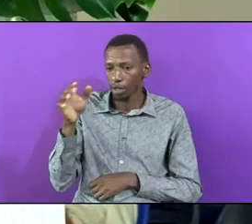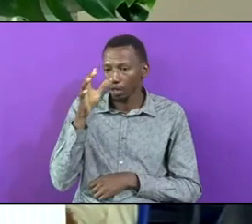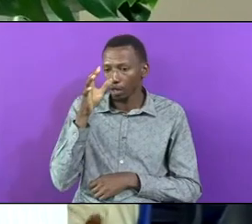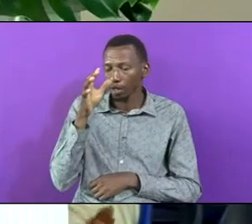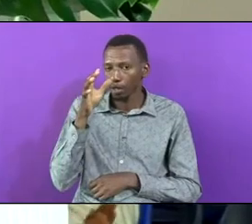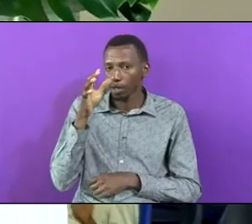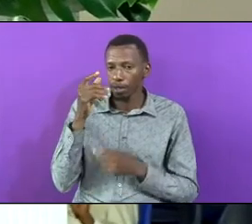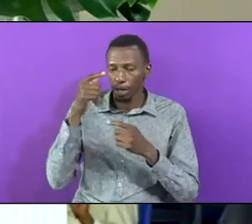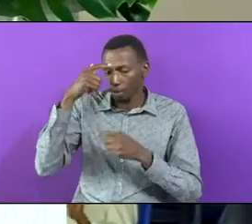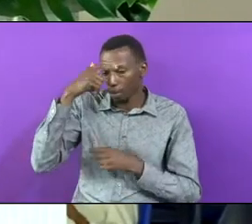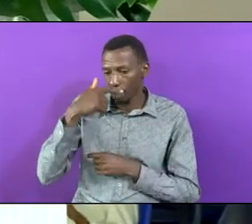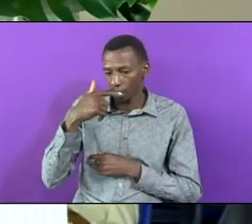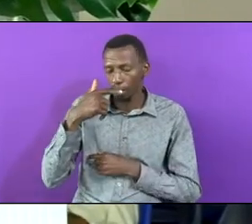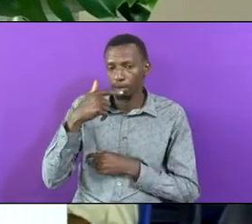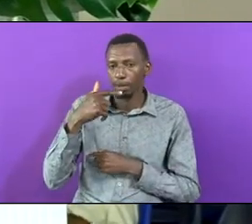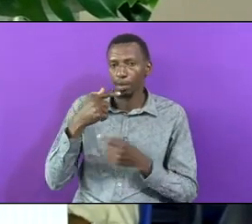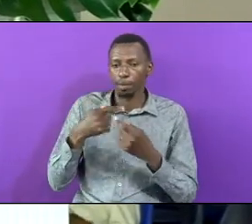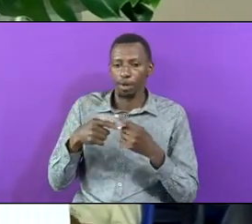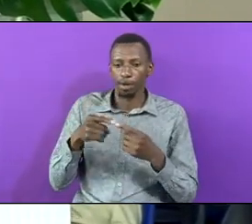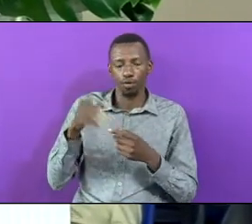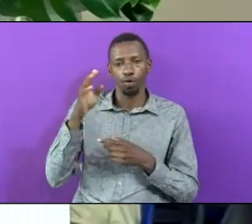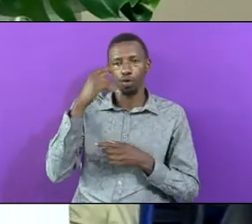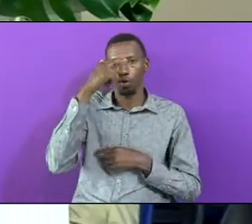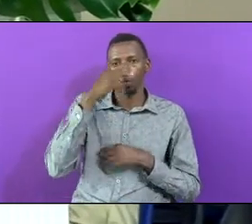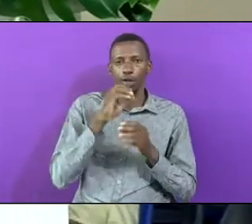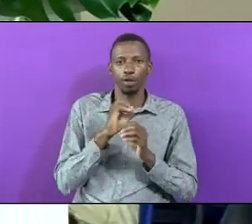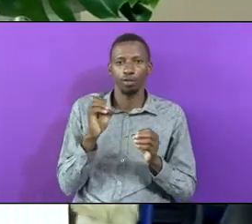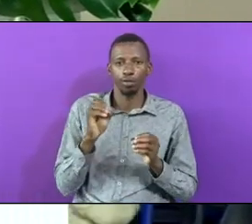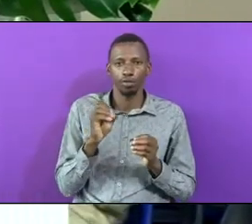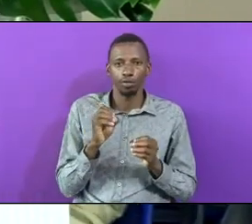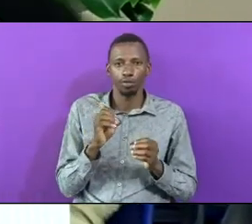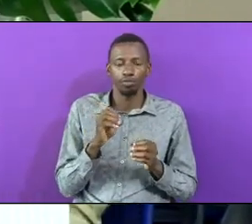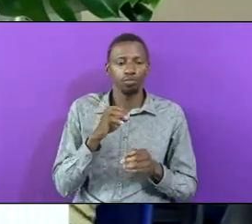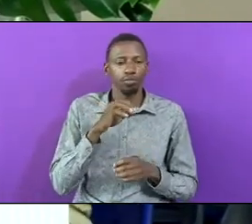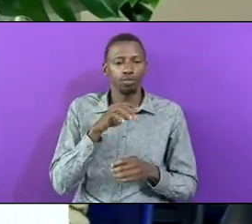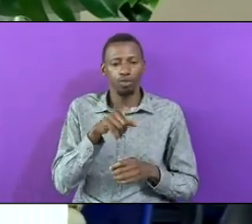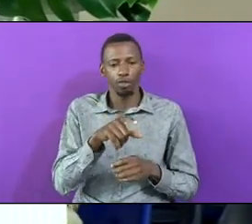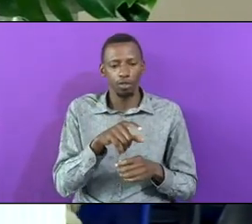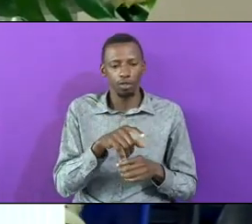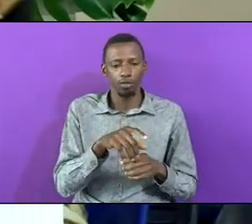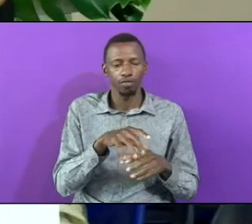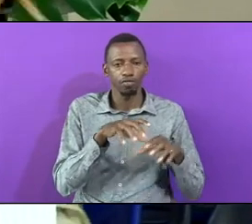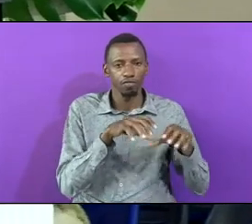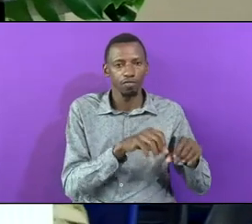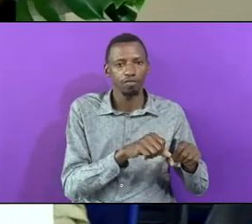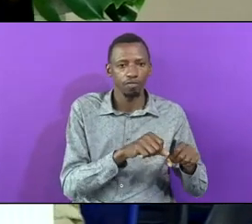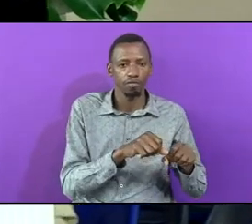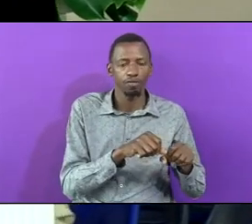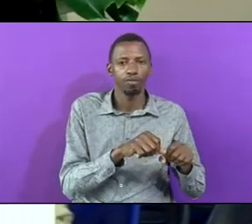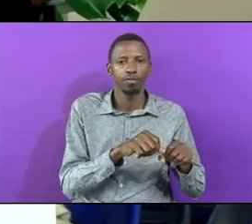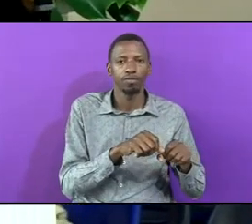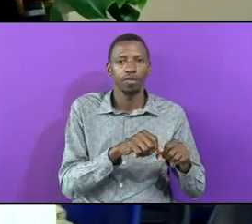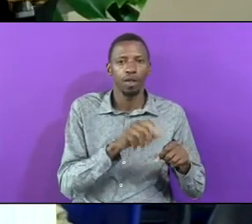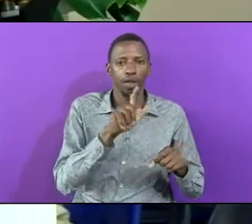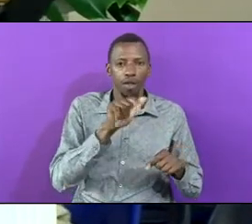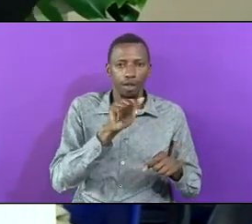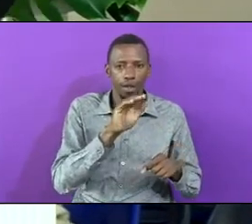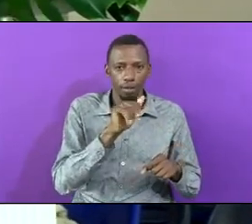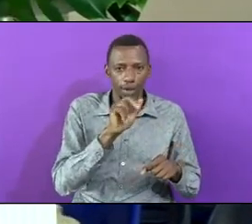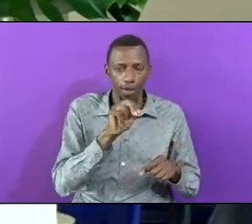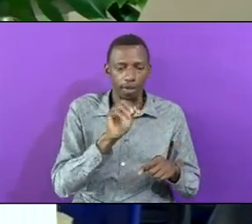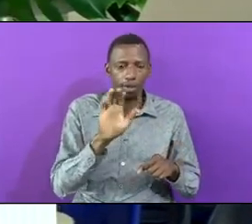Jacobo Took Advantage Of His Mother's Love He Took Advantage Of His Wives He Took Advantage Of Laban Even Practicing Witchcraft